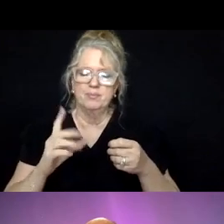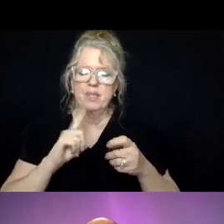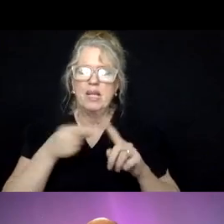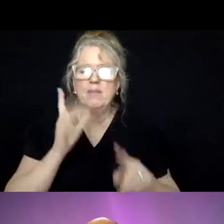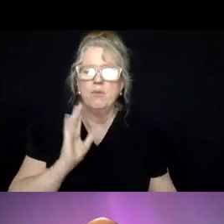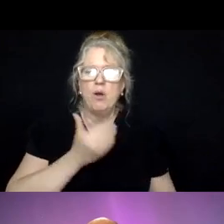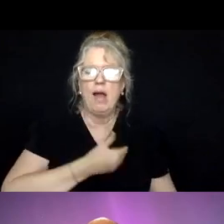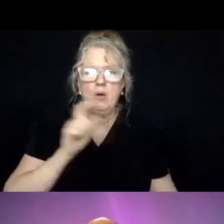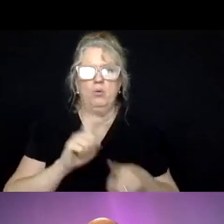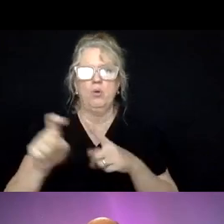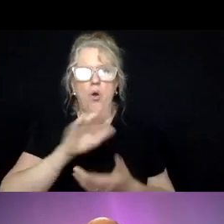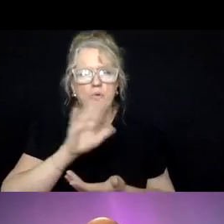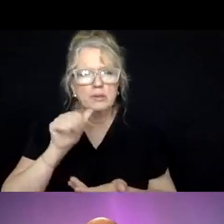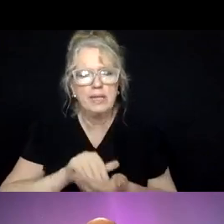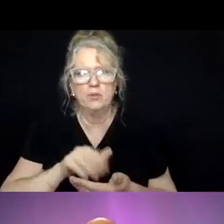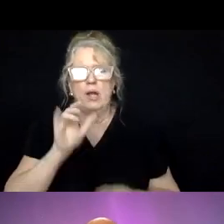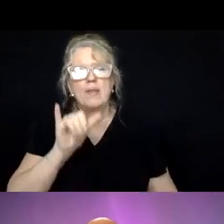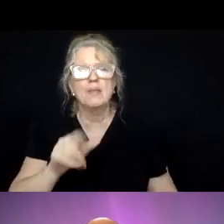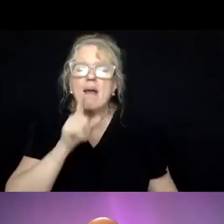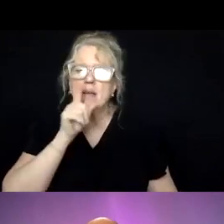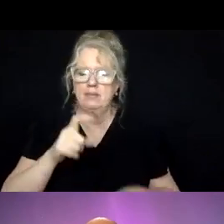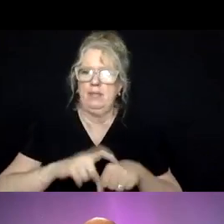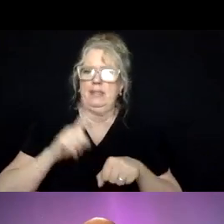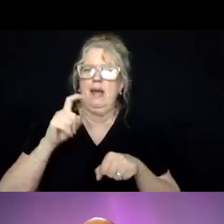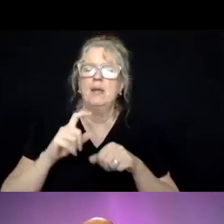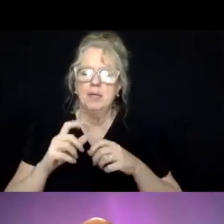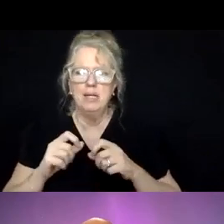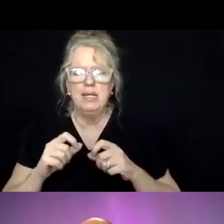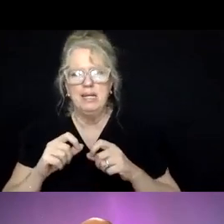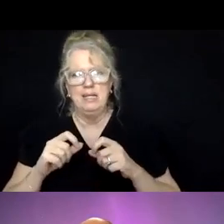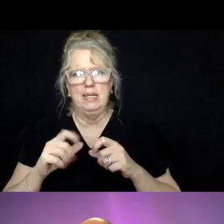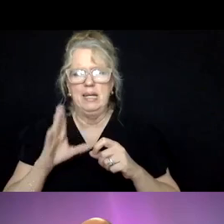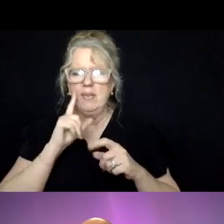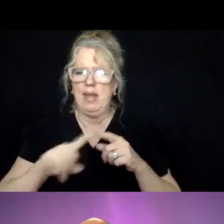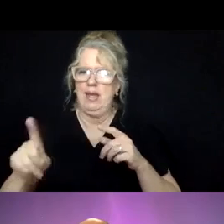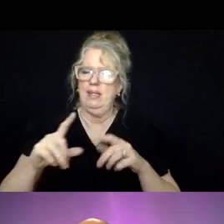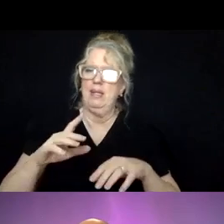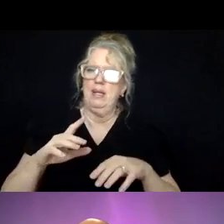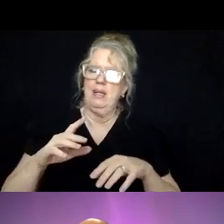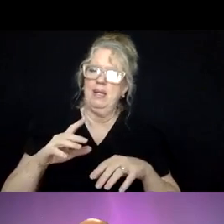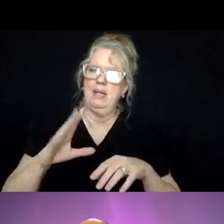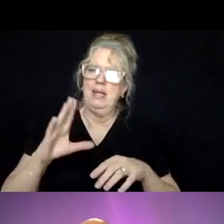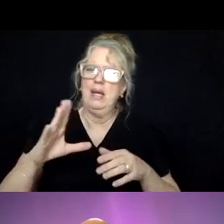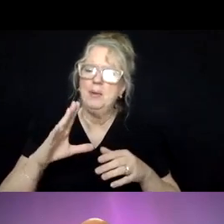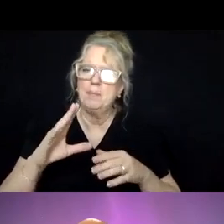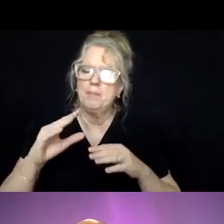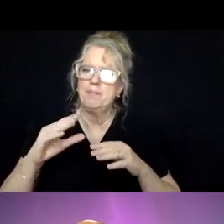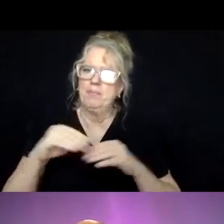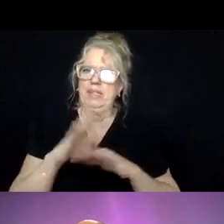in our call center, that's, that is literally the time that a, a counselor, uh, is